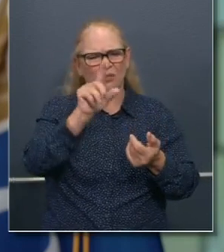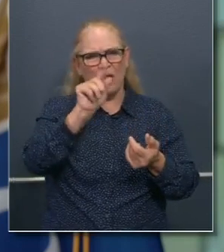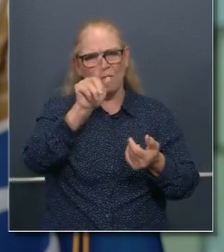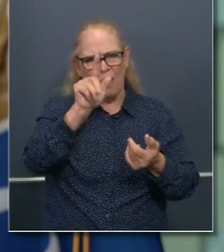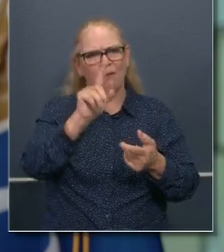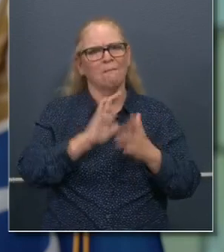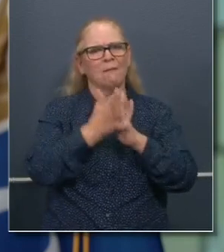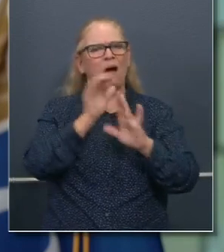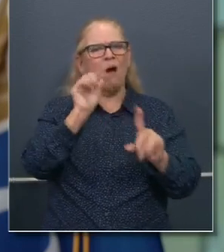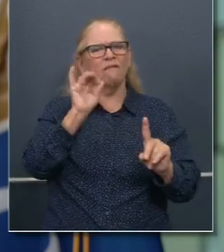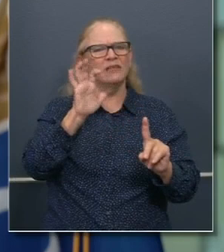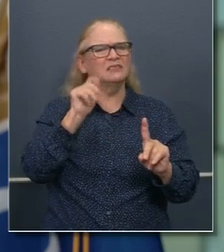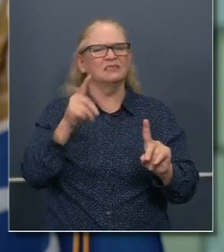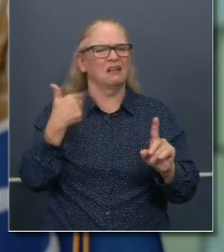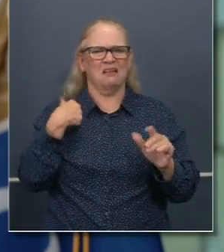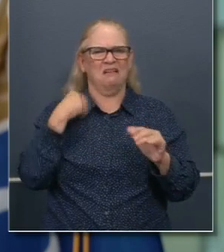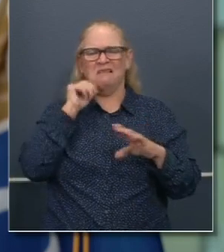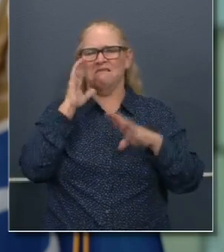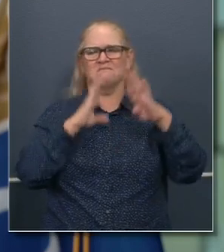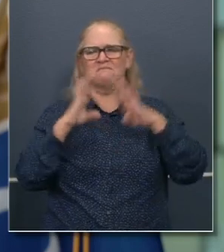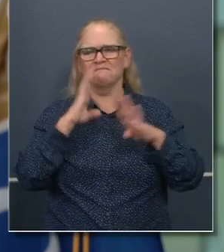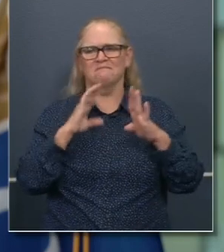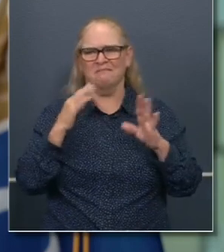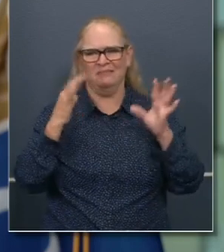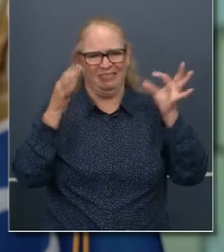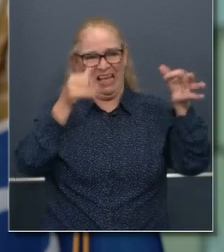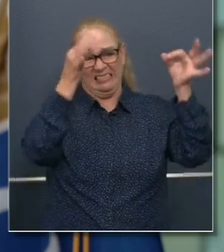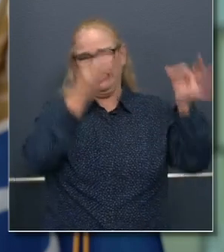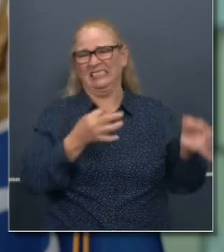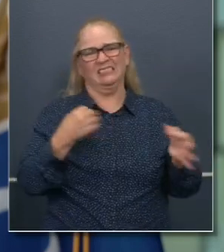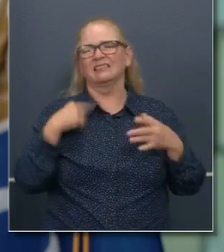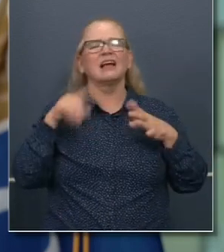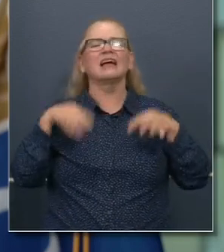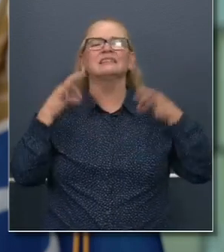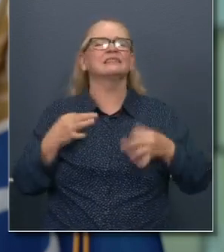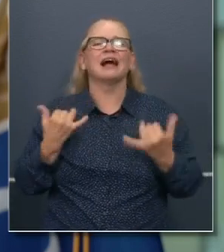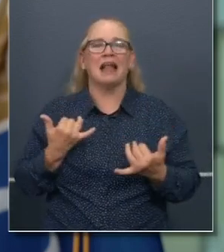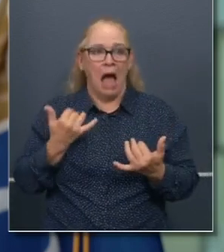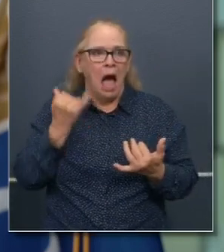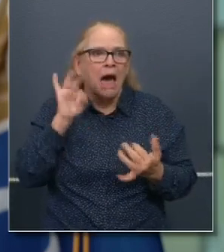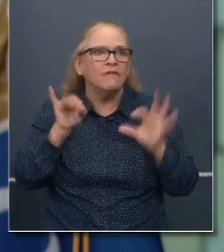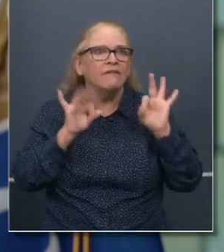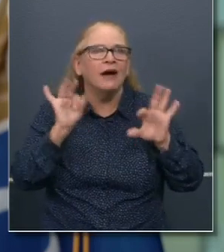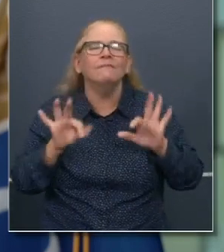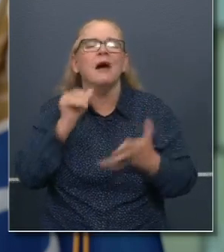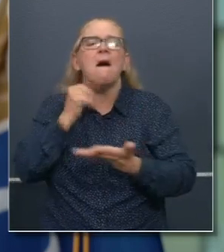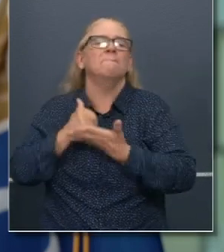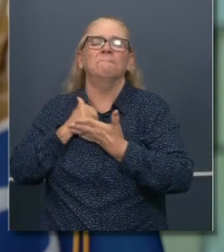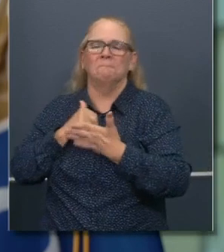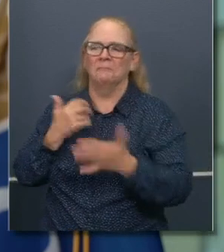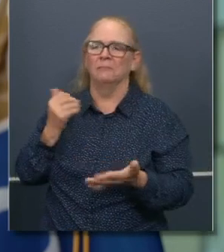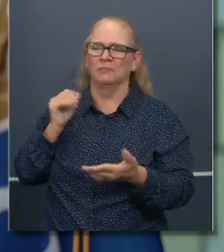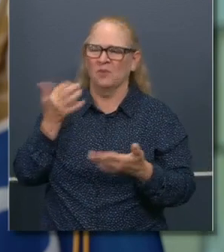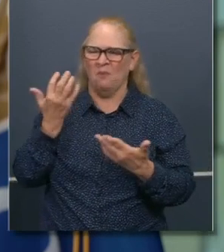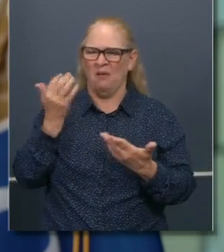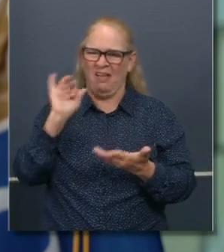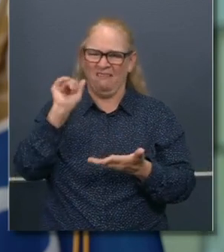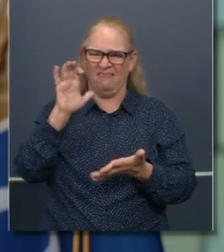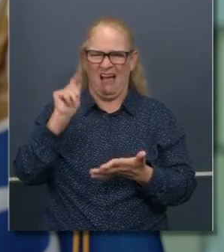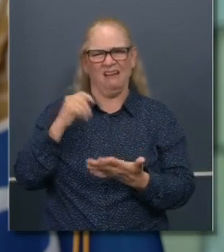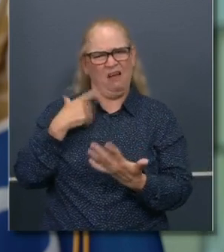That's a way of saying this. It's not a way of being flippant. Uh, it's a way of being factual, uh, and very transparent.